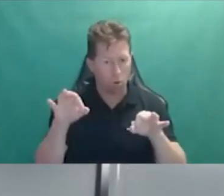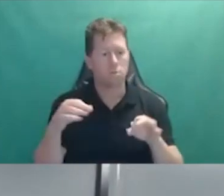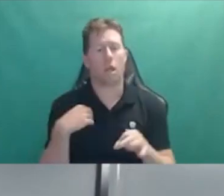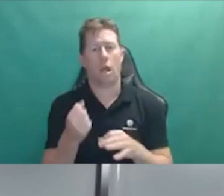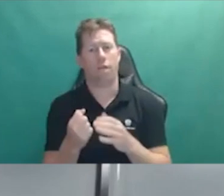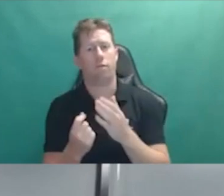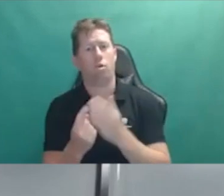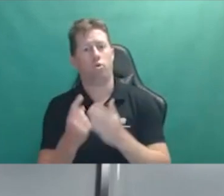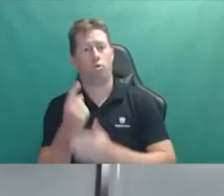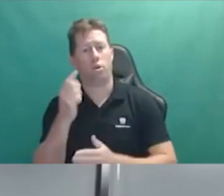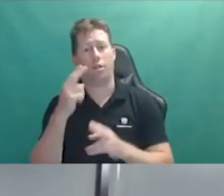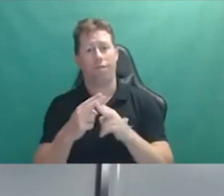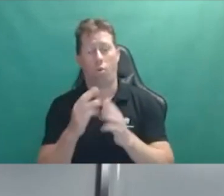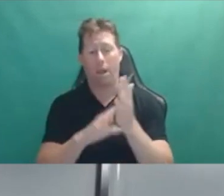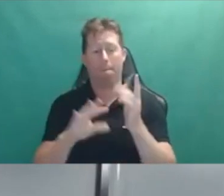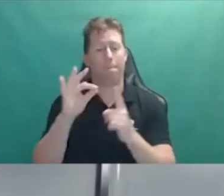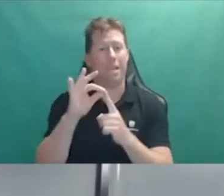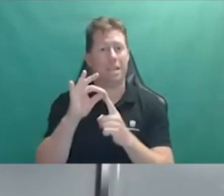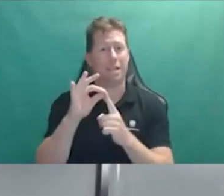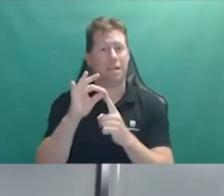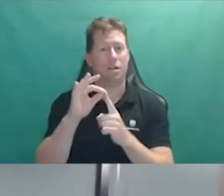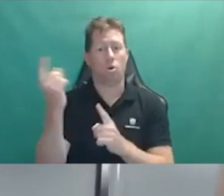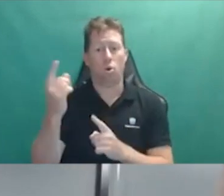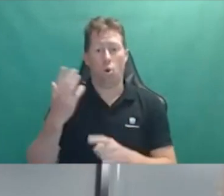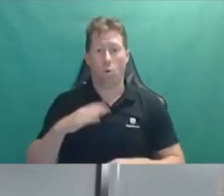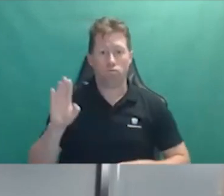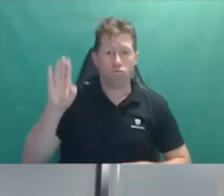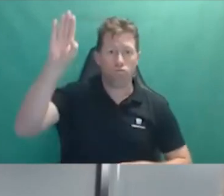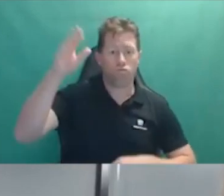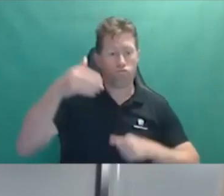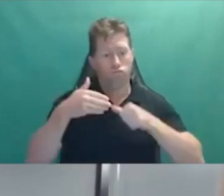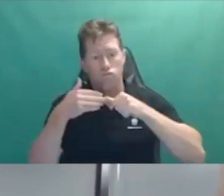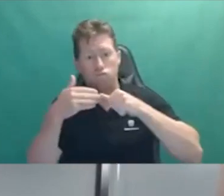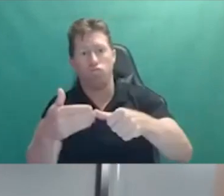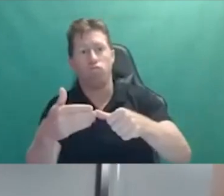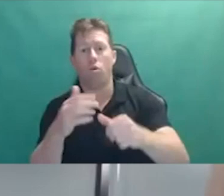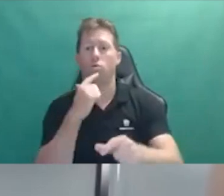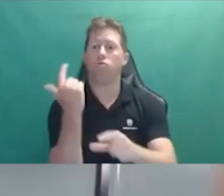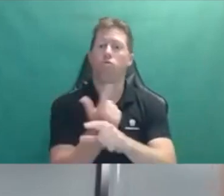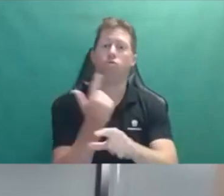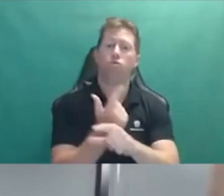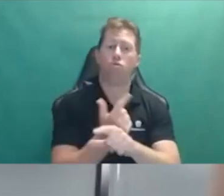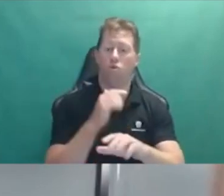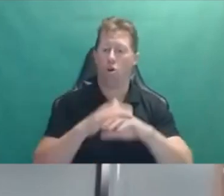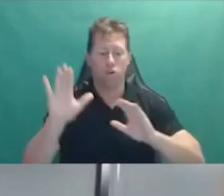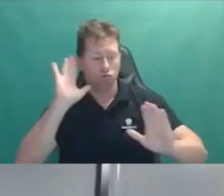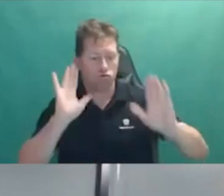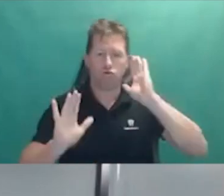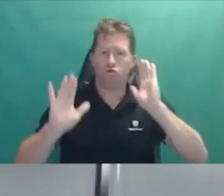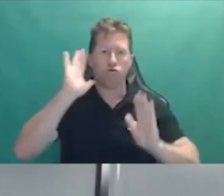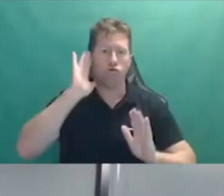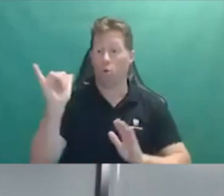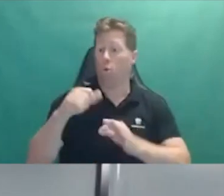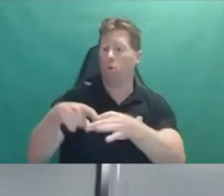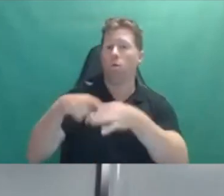our elected officials at the end if they would like to provide a response to what they're hearing today or ask questions.